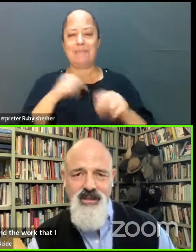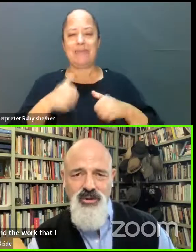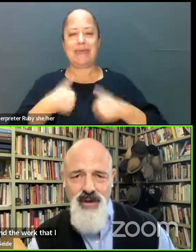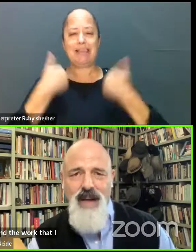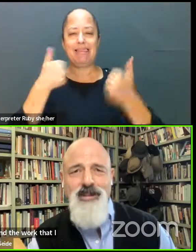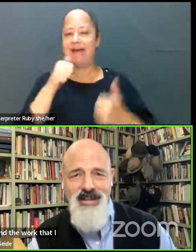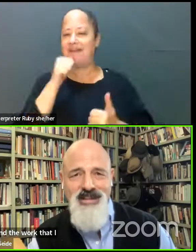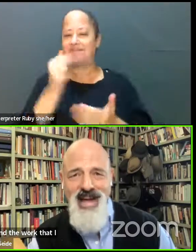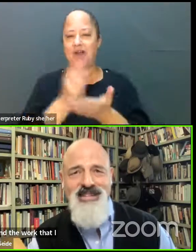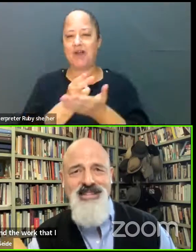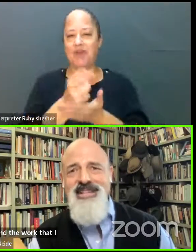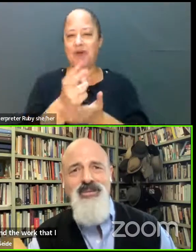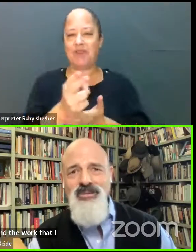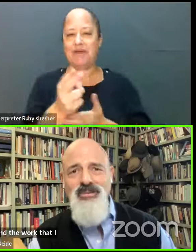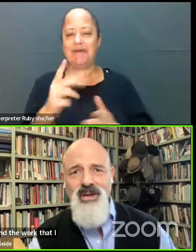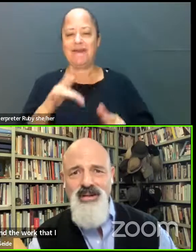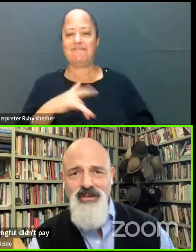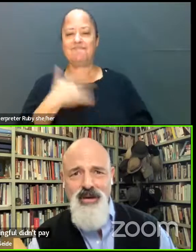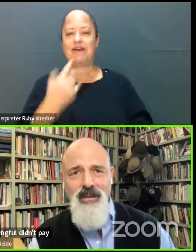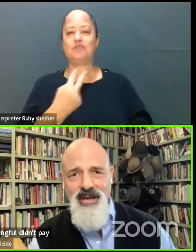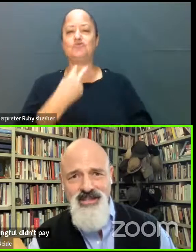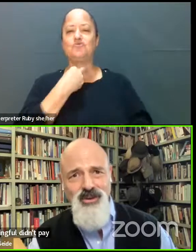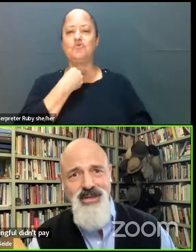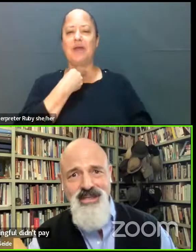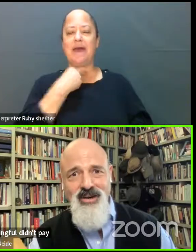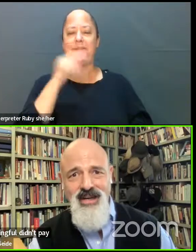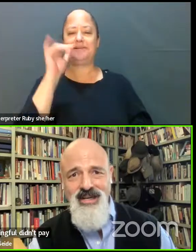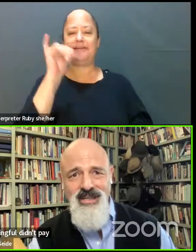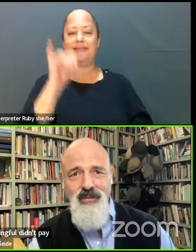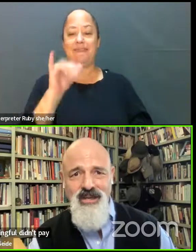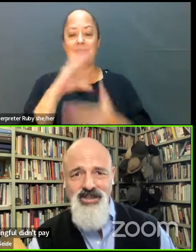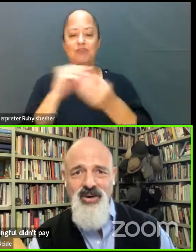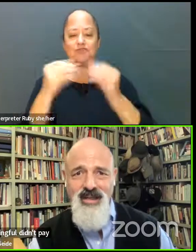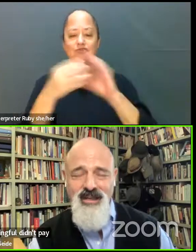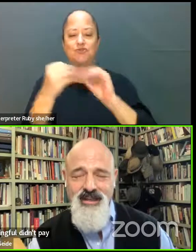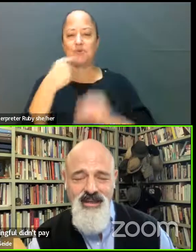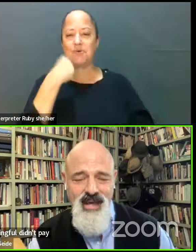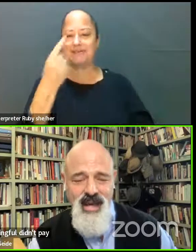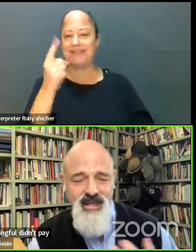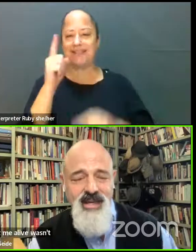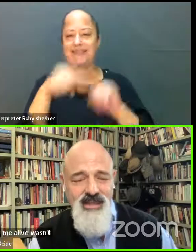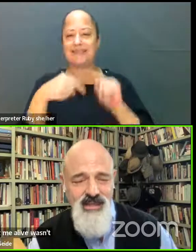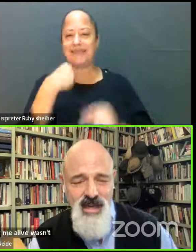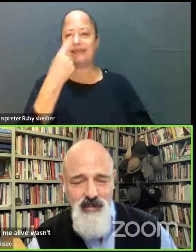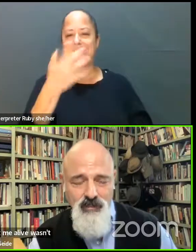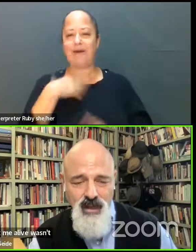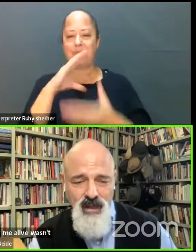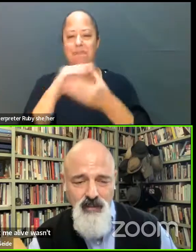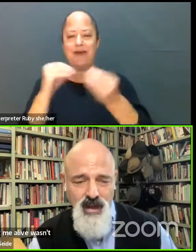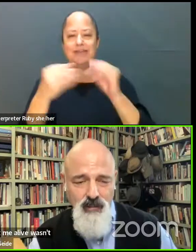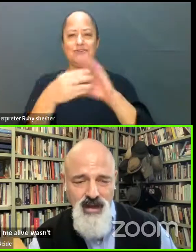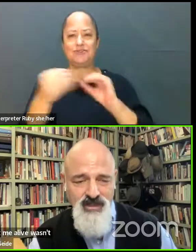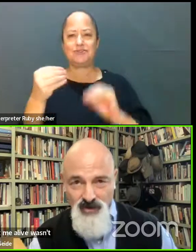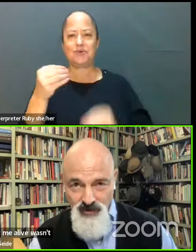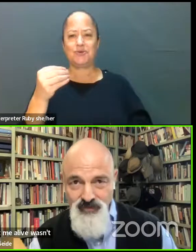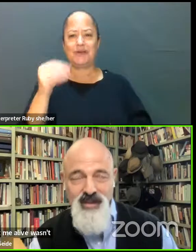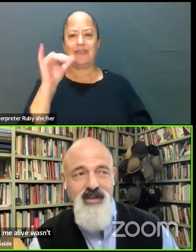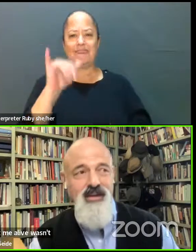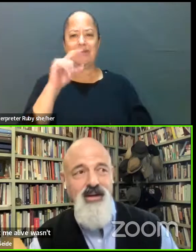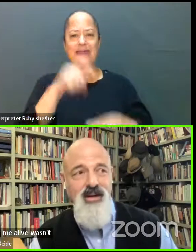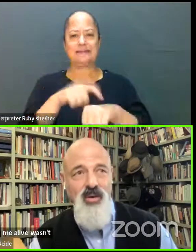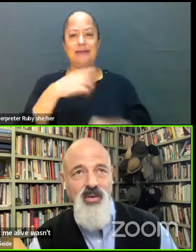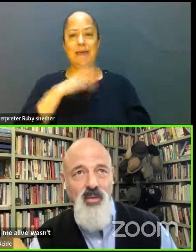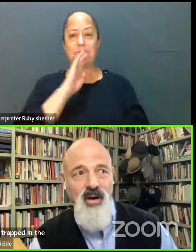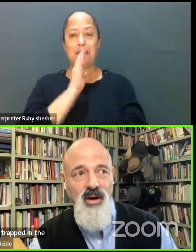trapped in that kind of, well, if I'm going to be a storyteller and I can't tell my story. And I think at this time, my daughter,